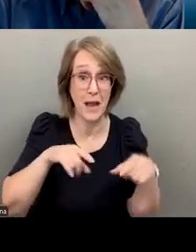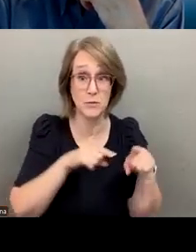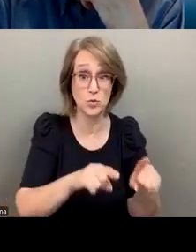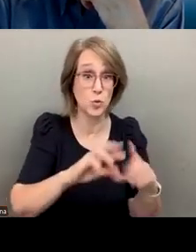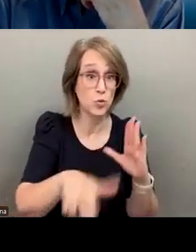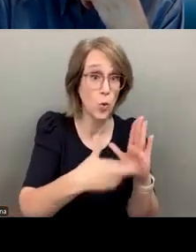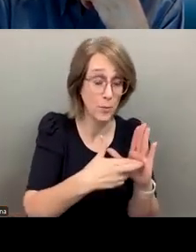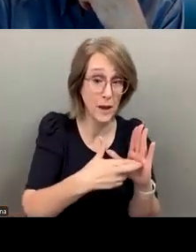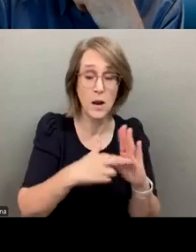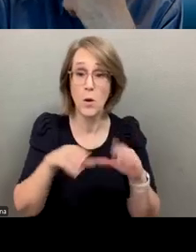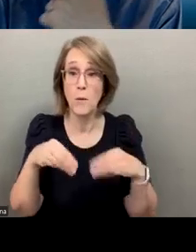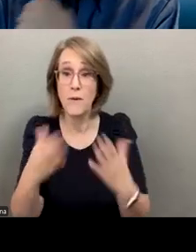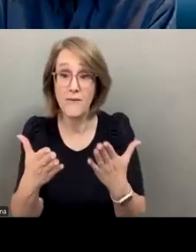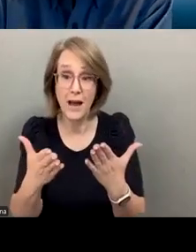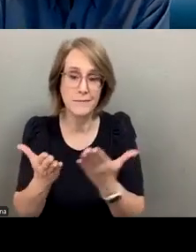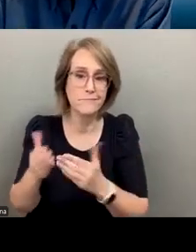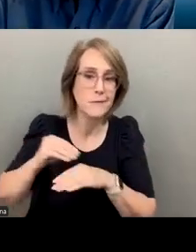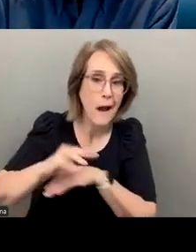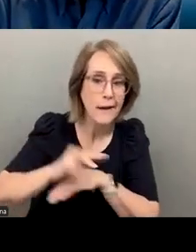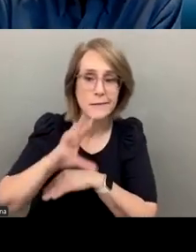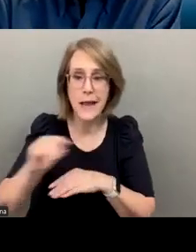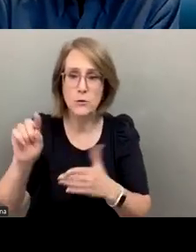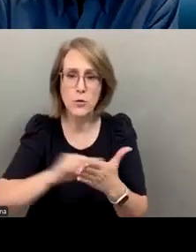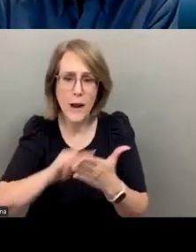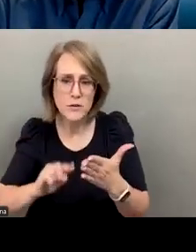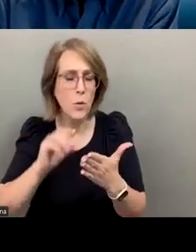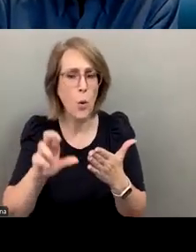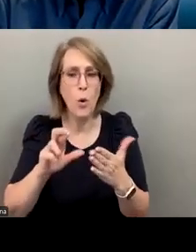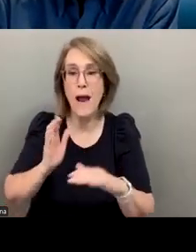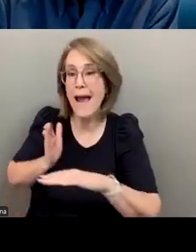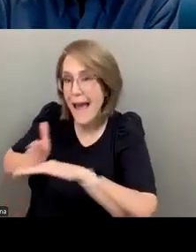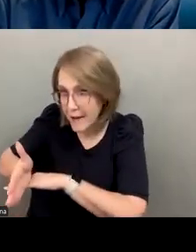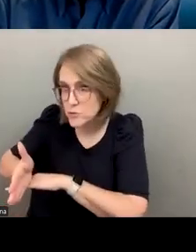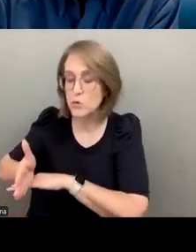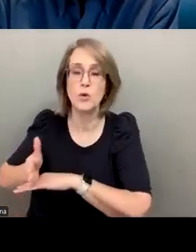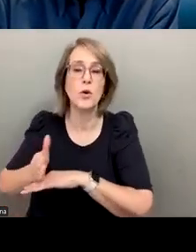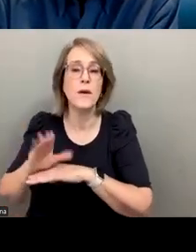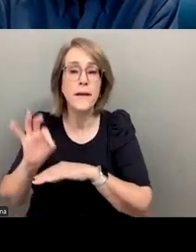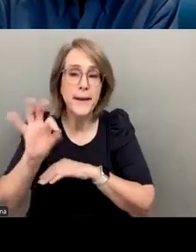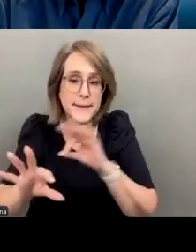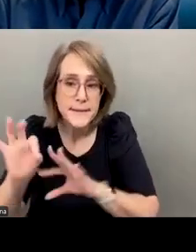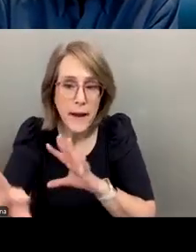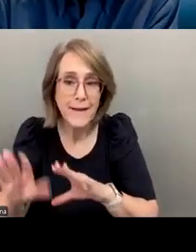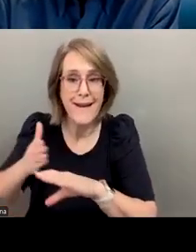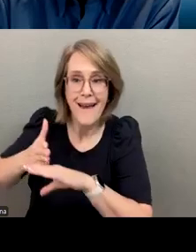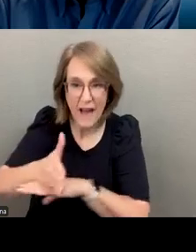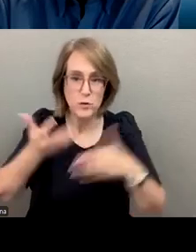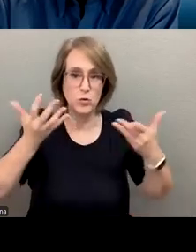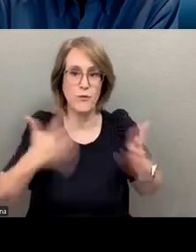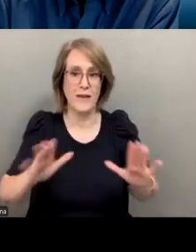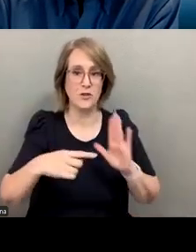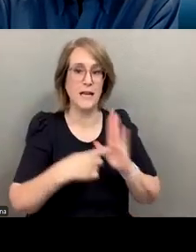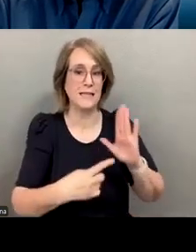where I offer guidance and corrections as we go or post-role play feedback where I provide insights and suggestions after we've completed the